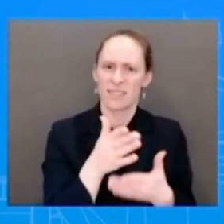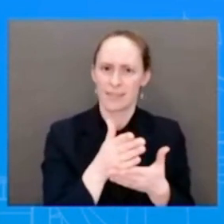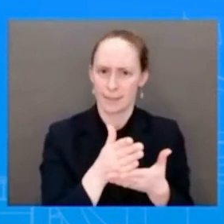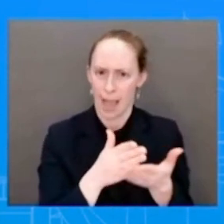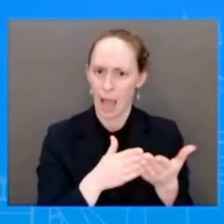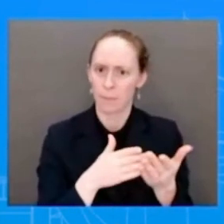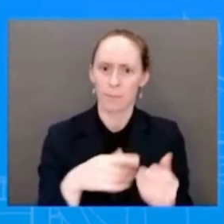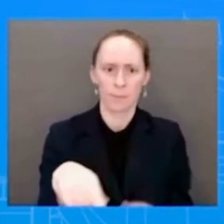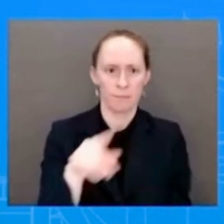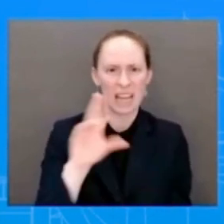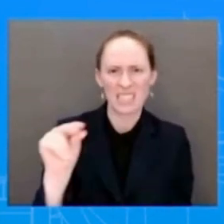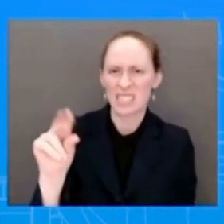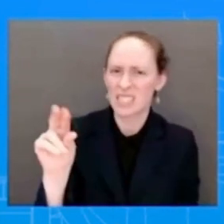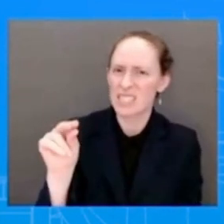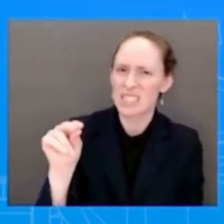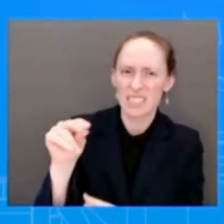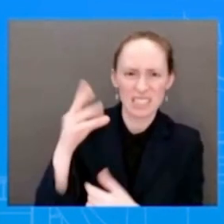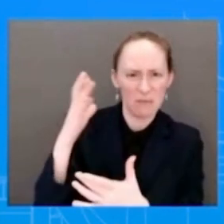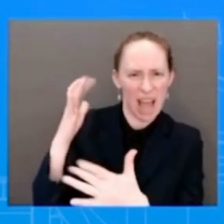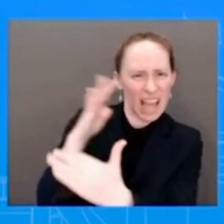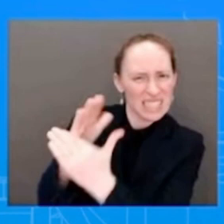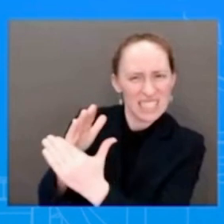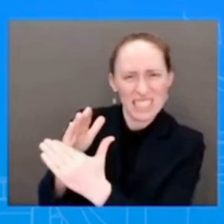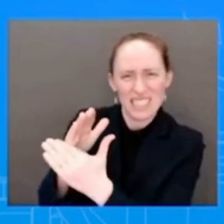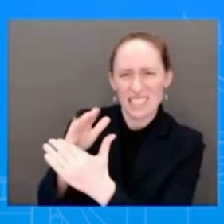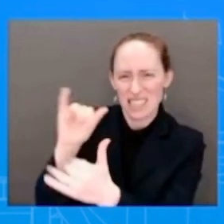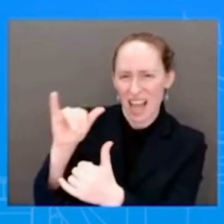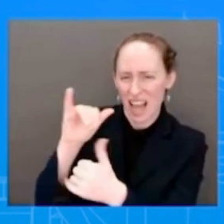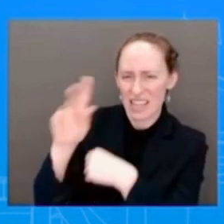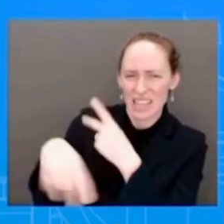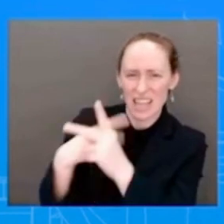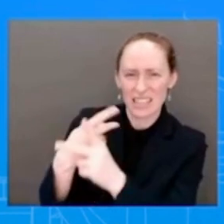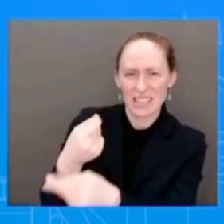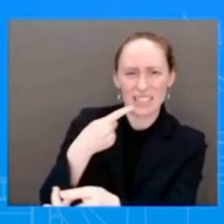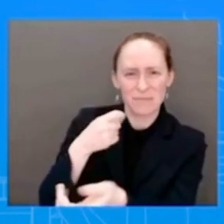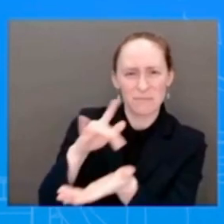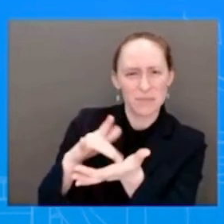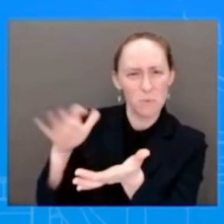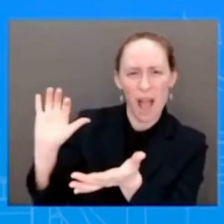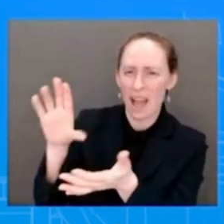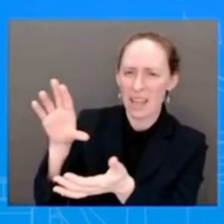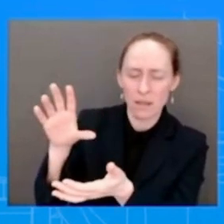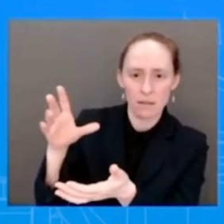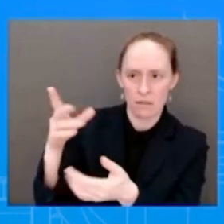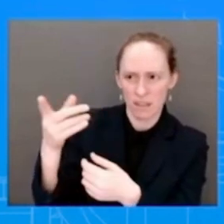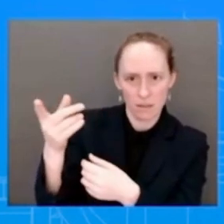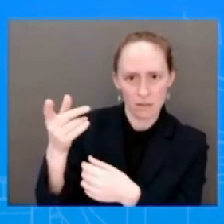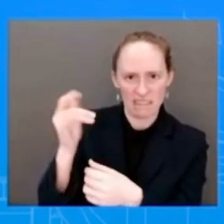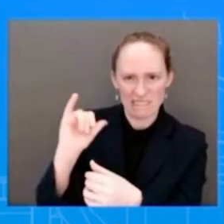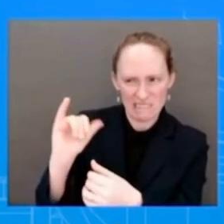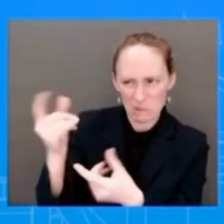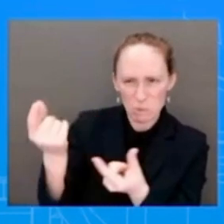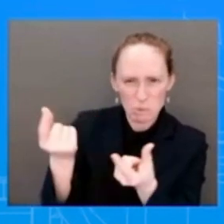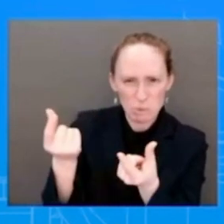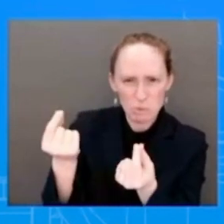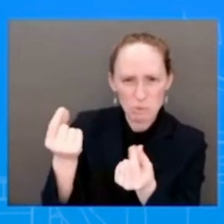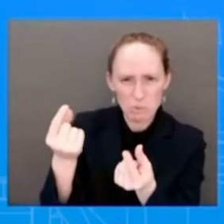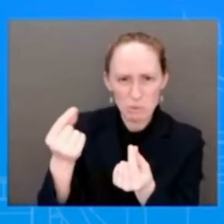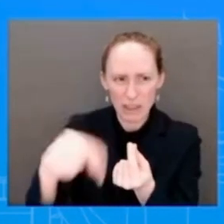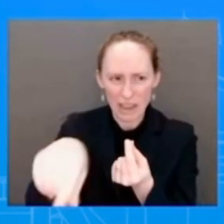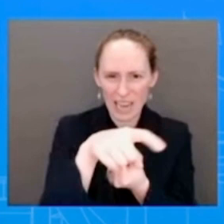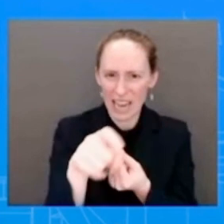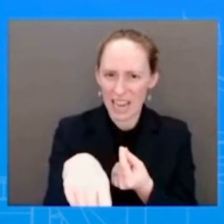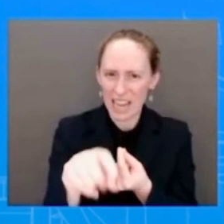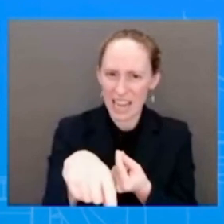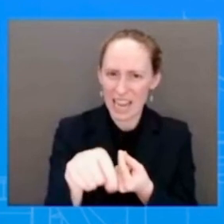What will you do or the White House do to help counter the suit? I know that this touches on what you're trying to do to expand access to abortion